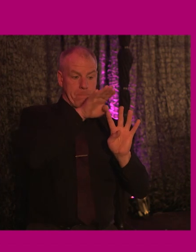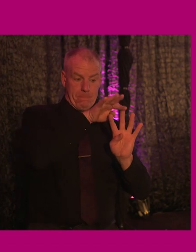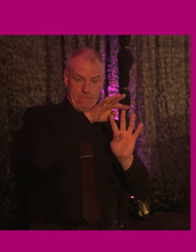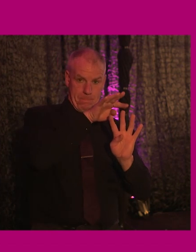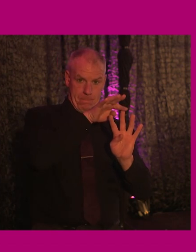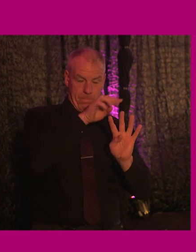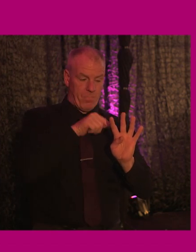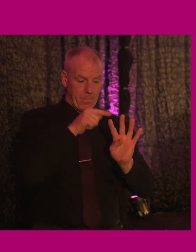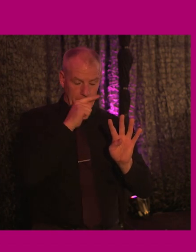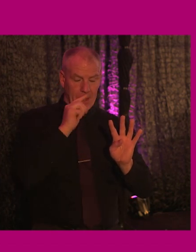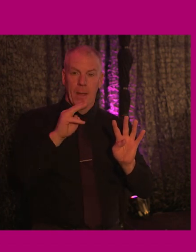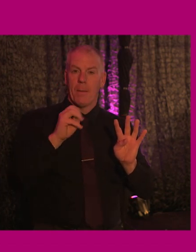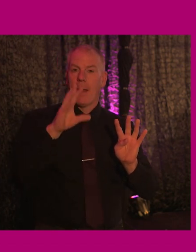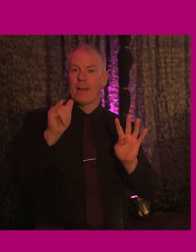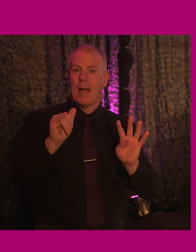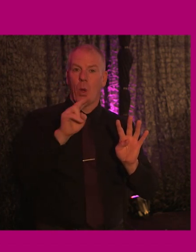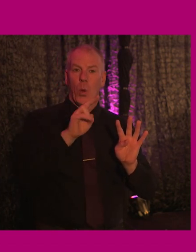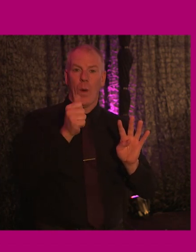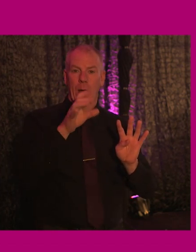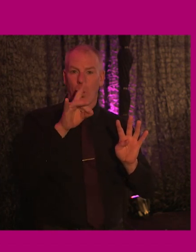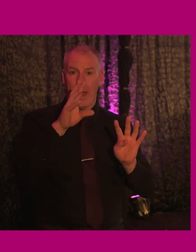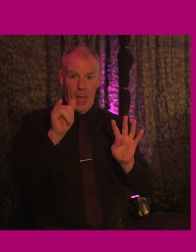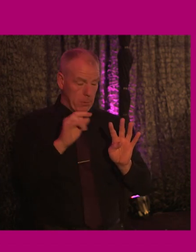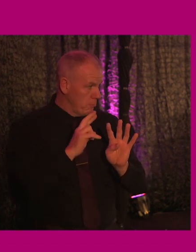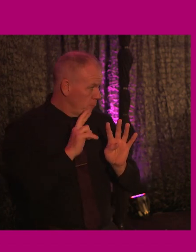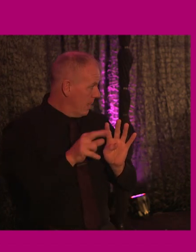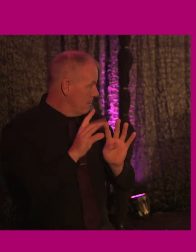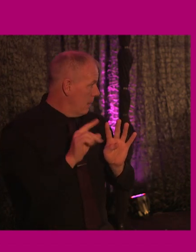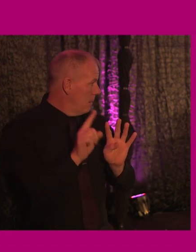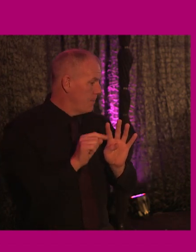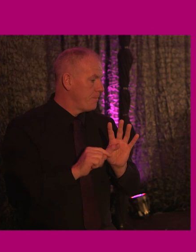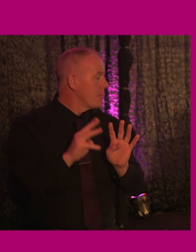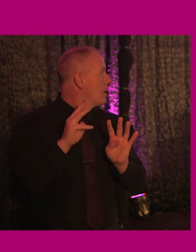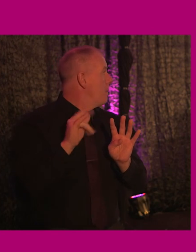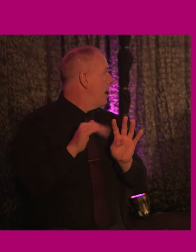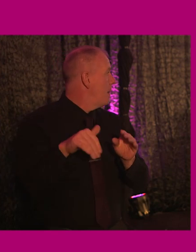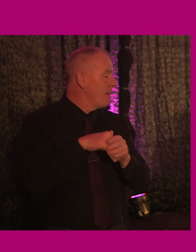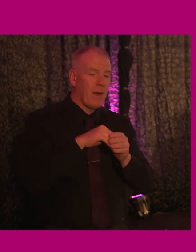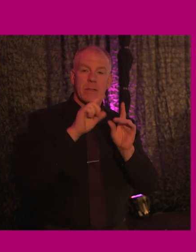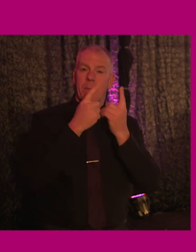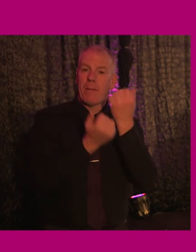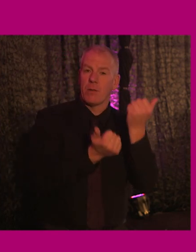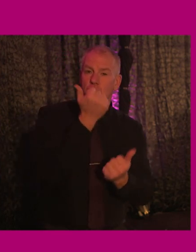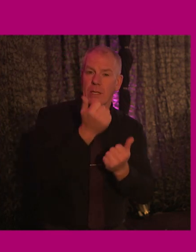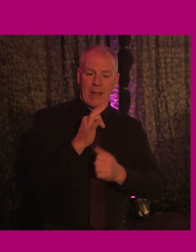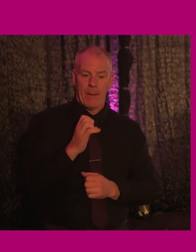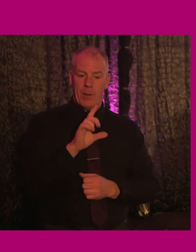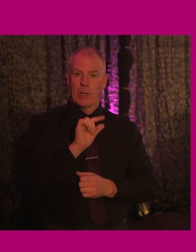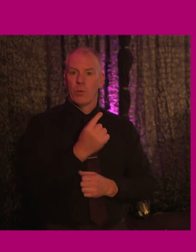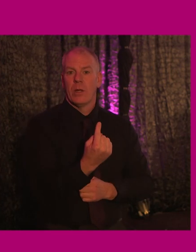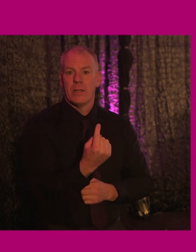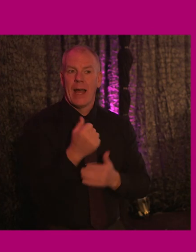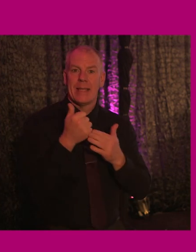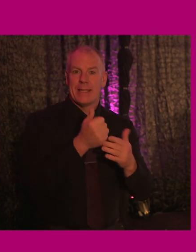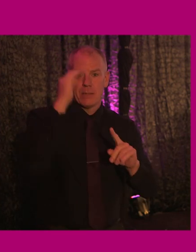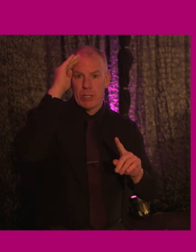is Pamela Uwakwe. I hope I got that right. Pamela joined the Department of Justice in February 2021 as assistant